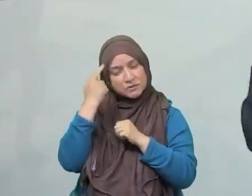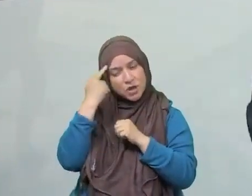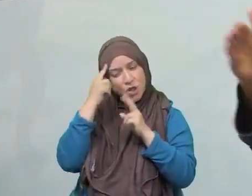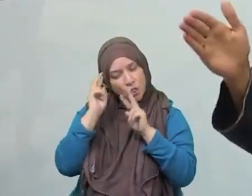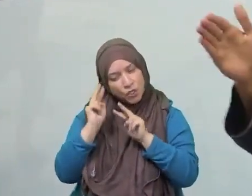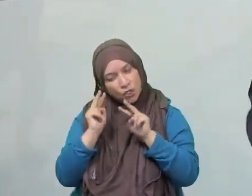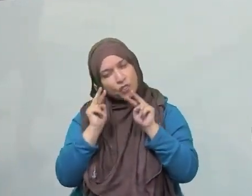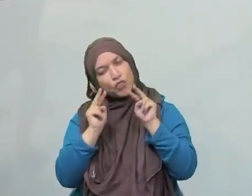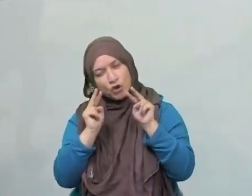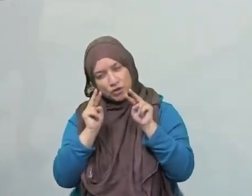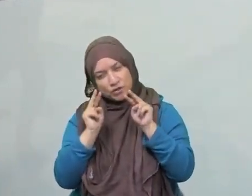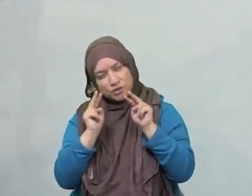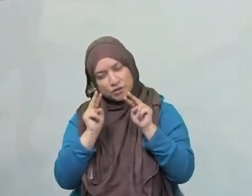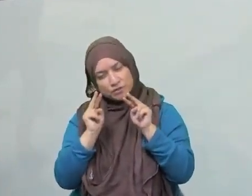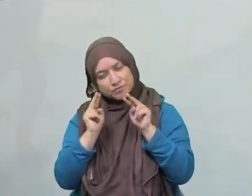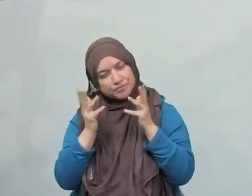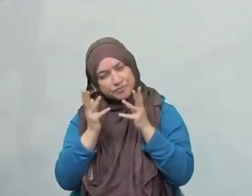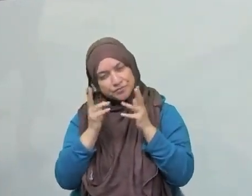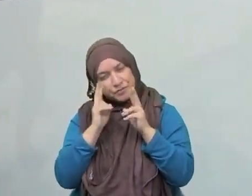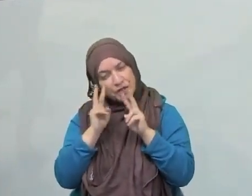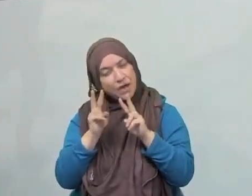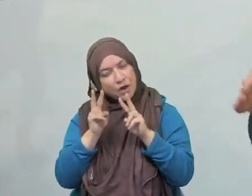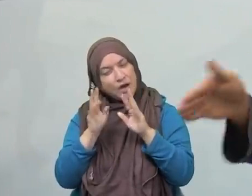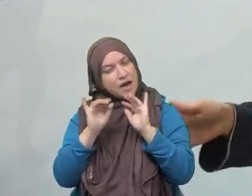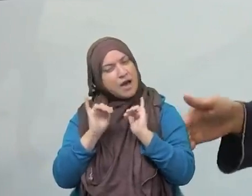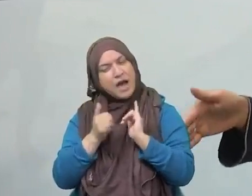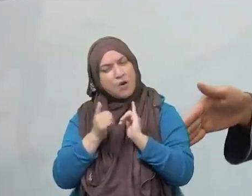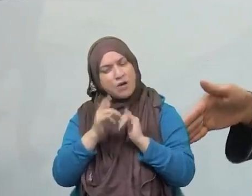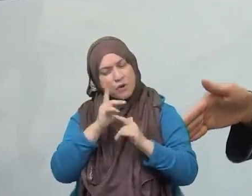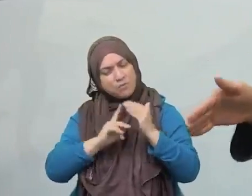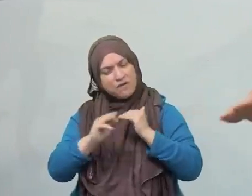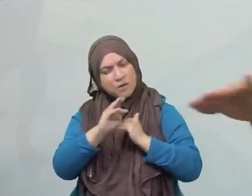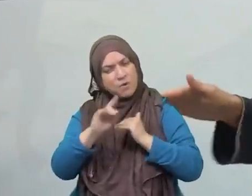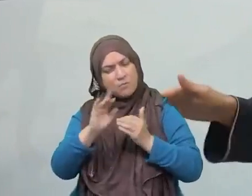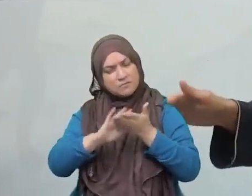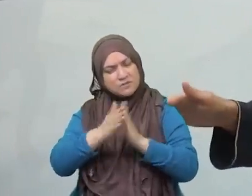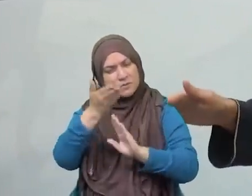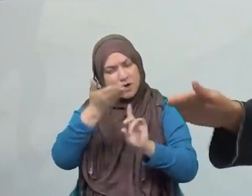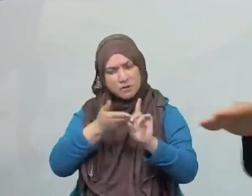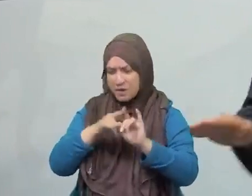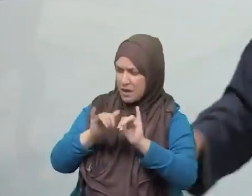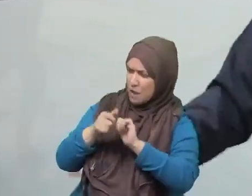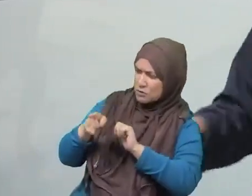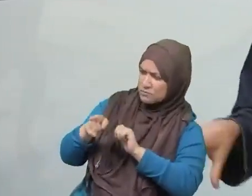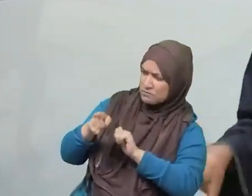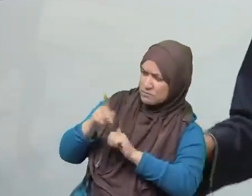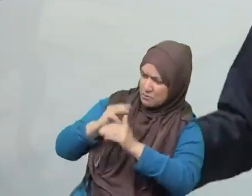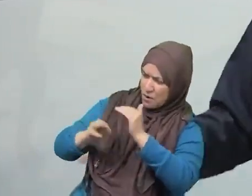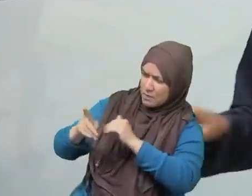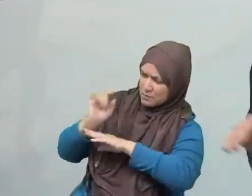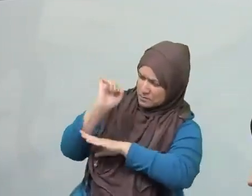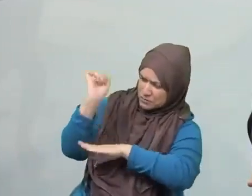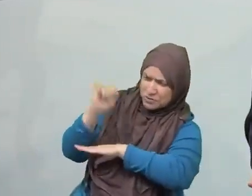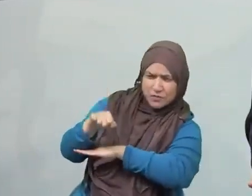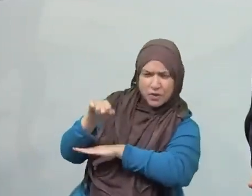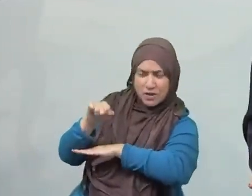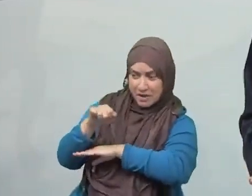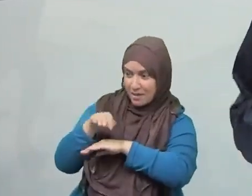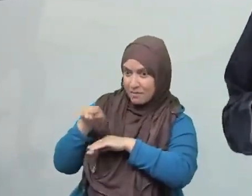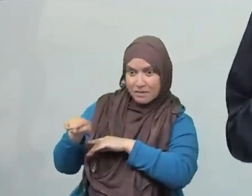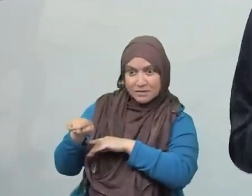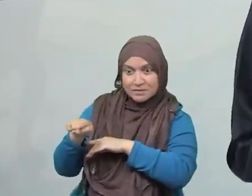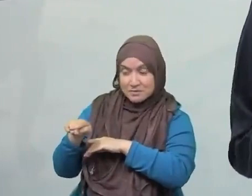prayer was. Can you recite Qur'an and sujood? No. You can't recite Qur'an in your prostration.